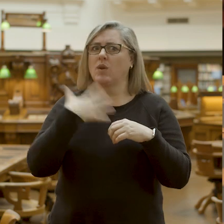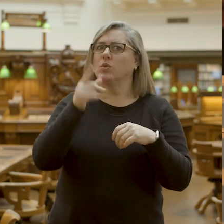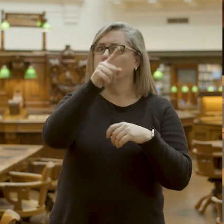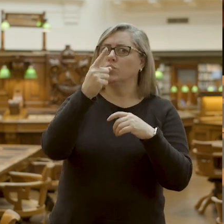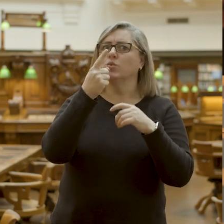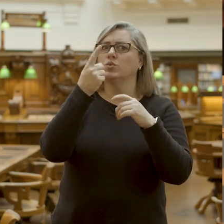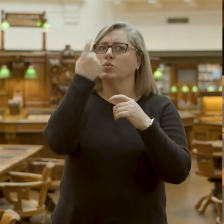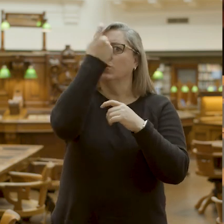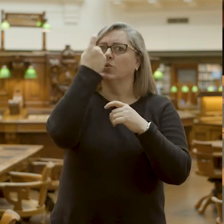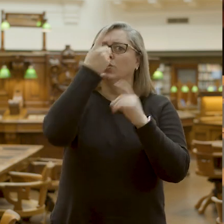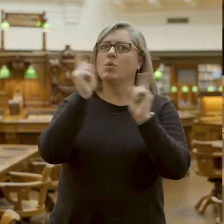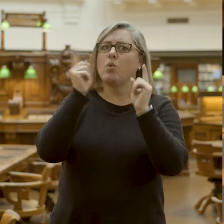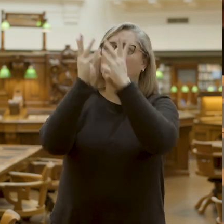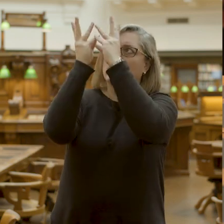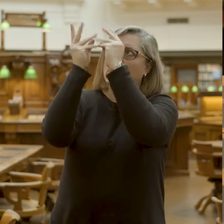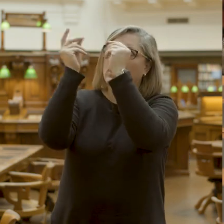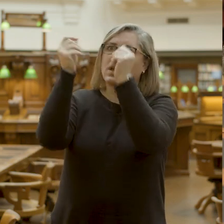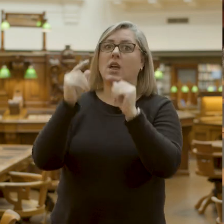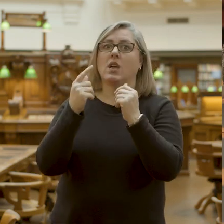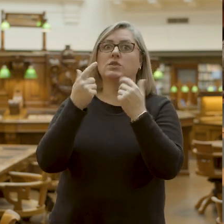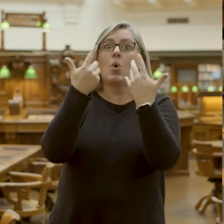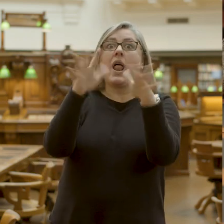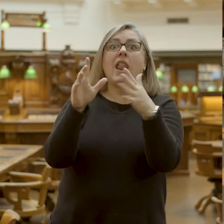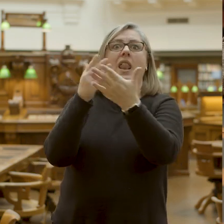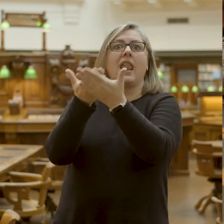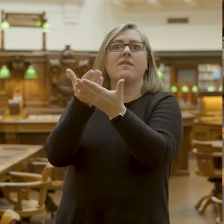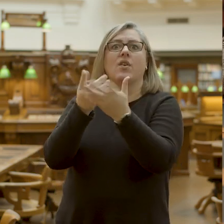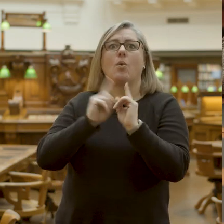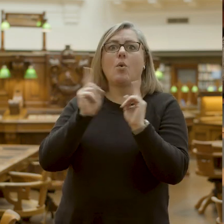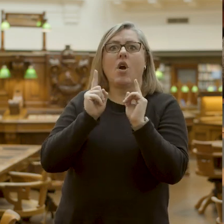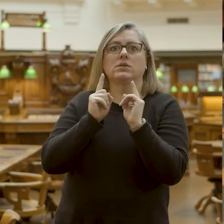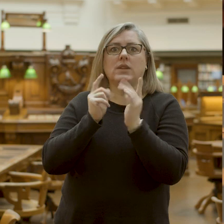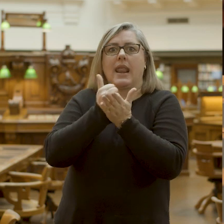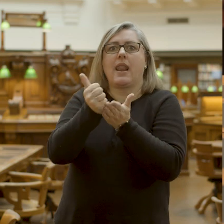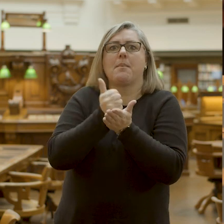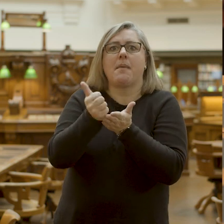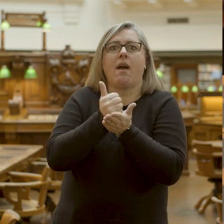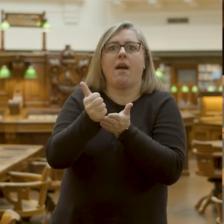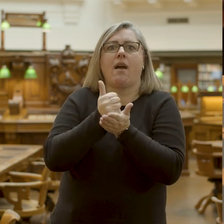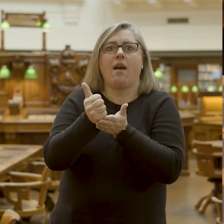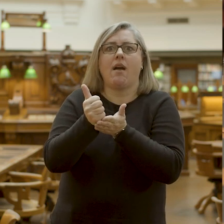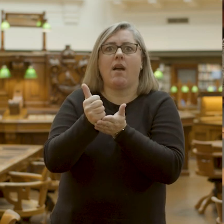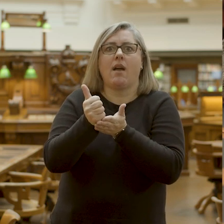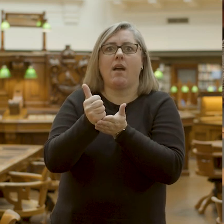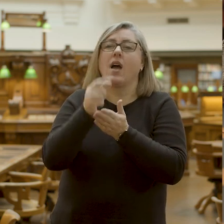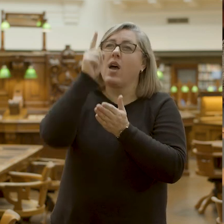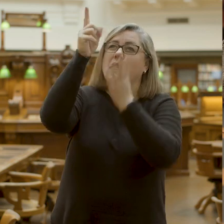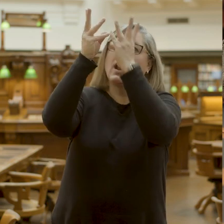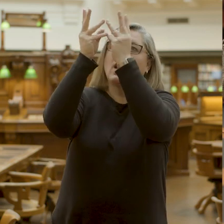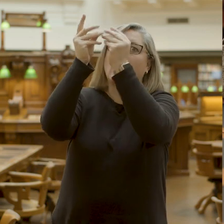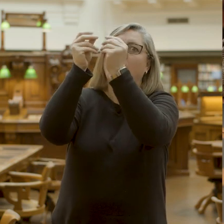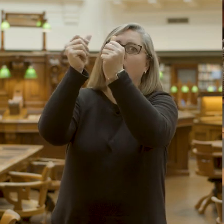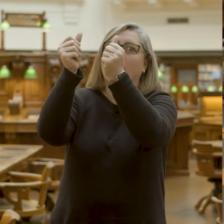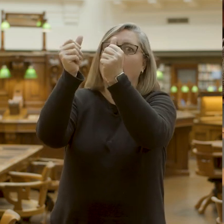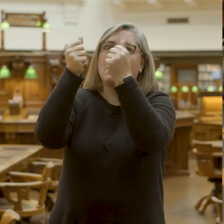So, the last thing left is that little number in the corner. Finally, that number has faded away